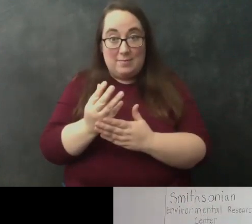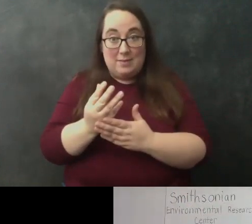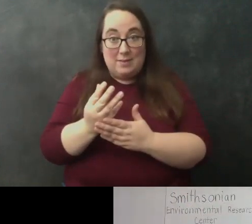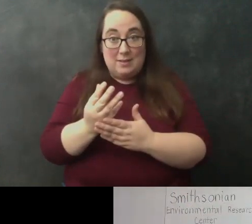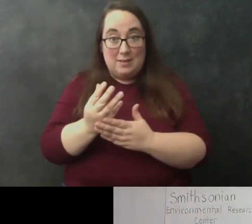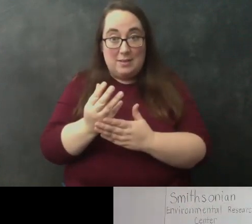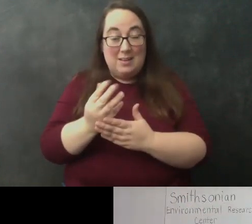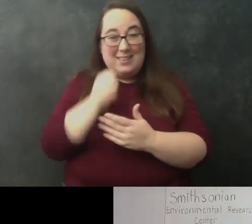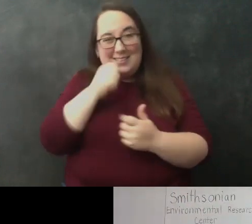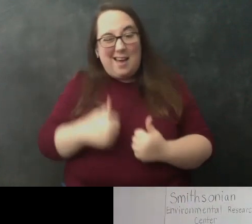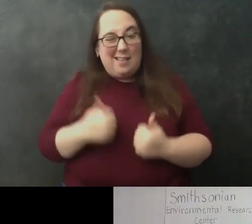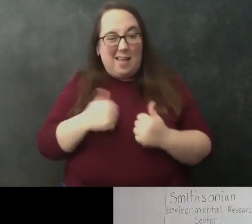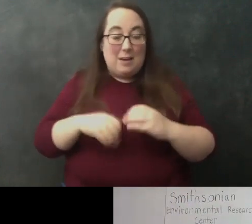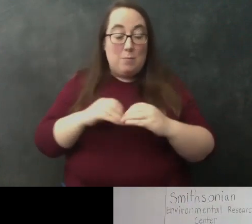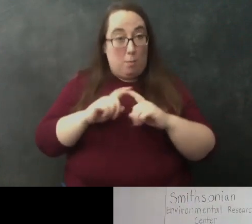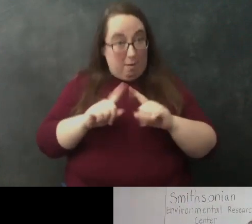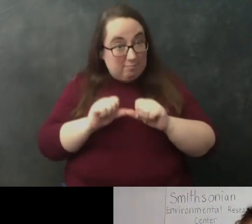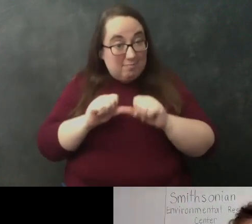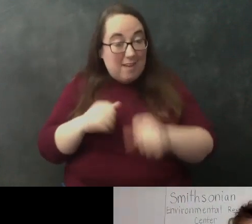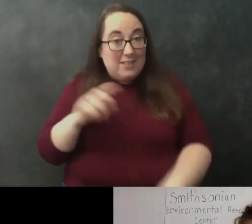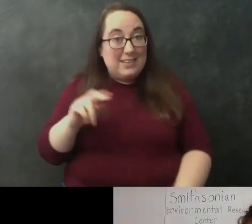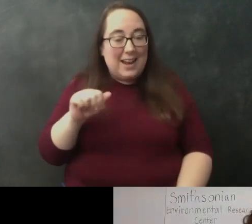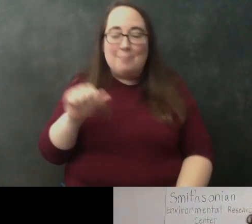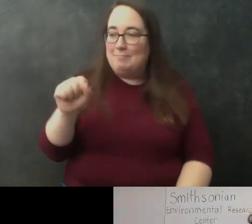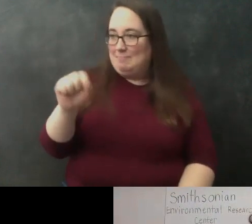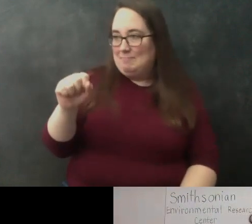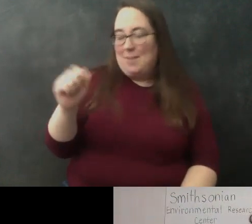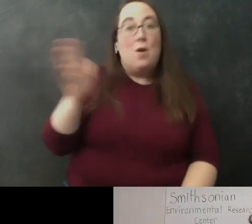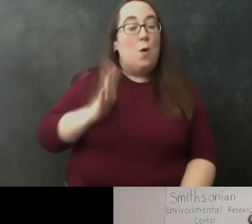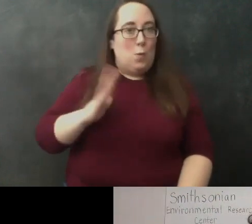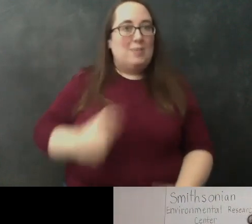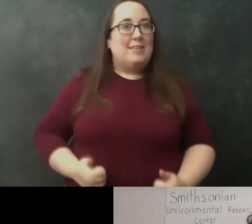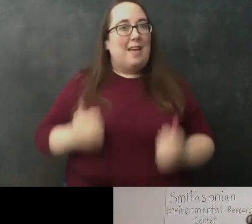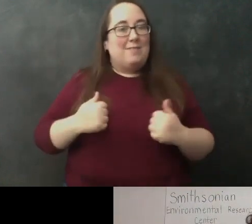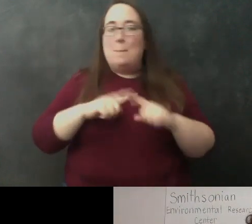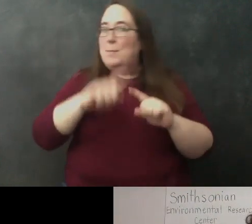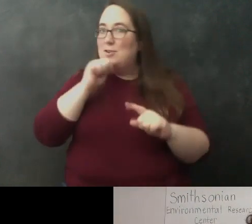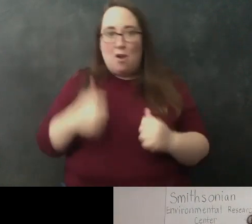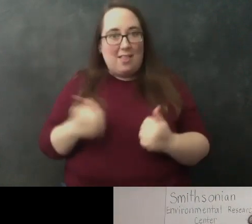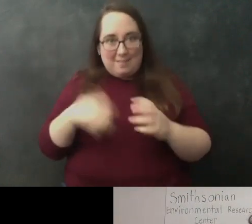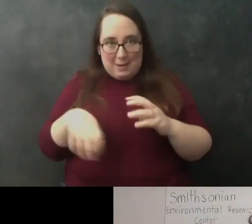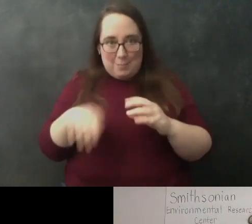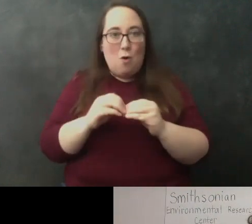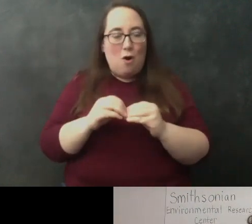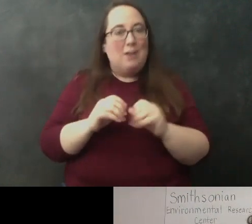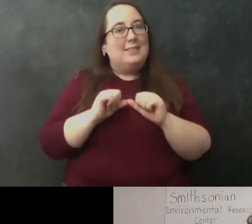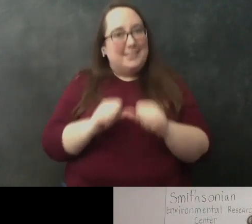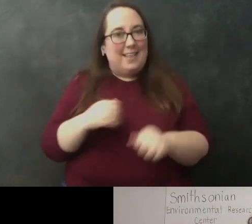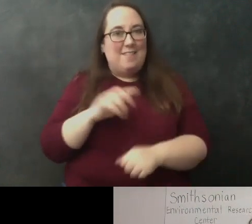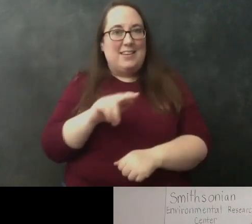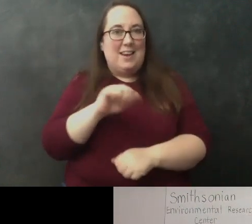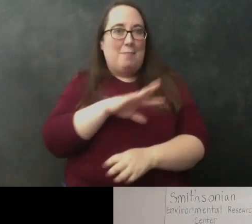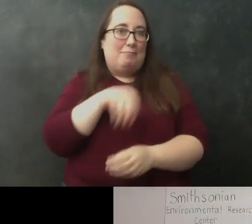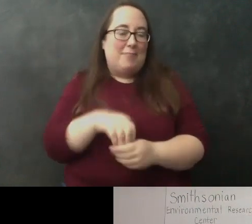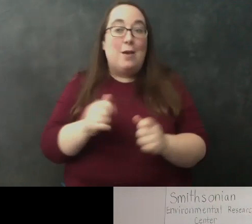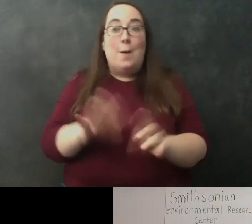it still has dna that's correct even things that were once alive but are not alive anymore still have dna in them though